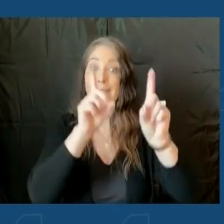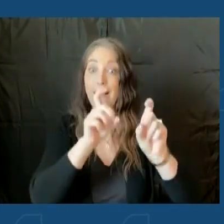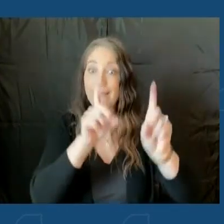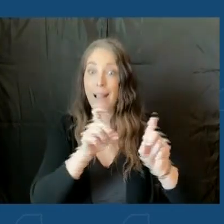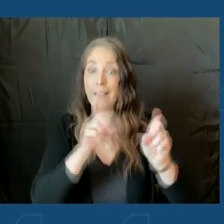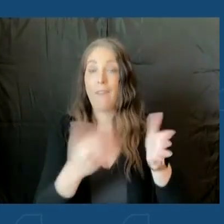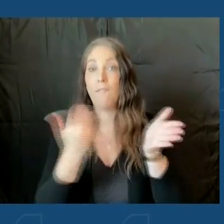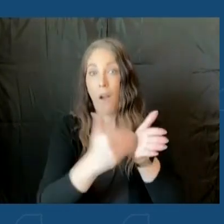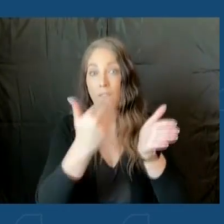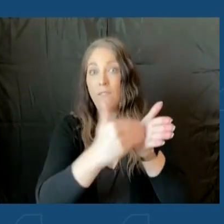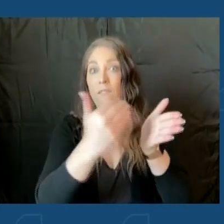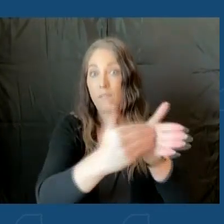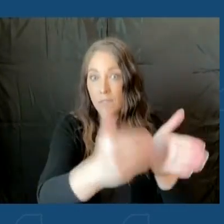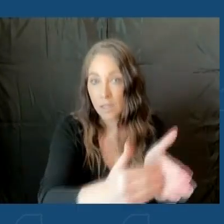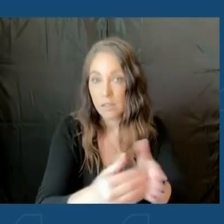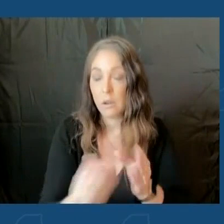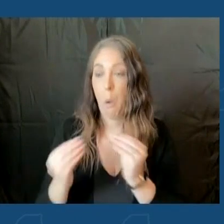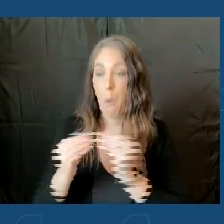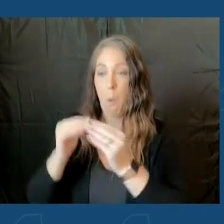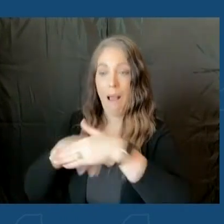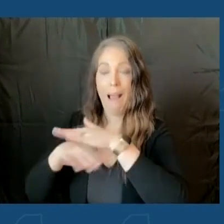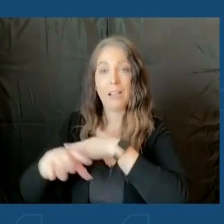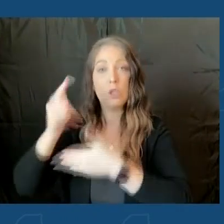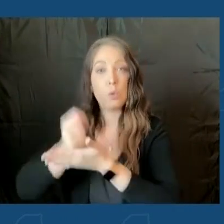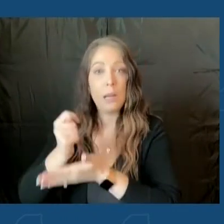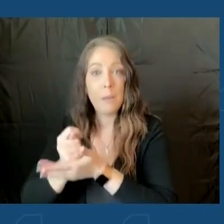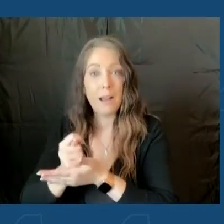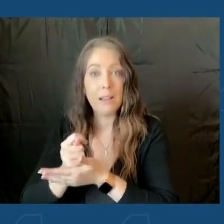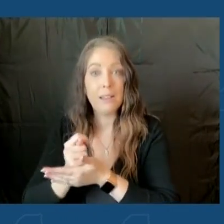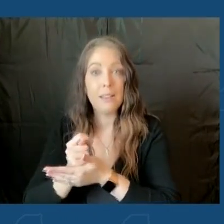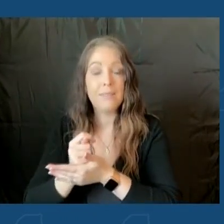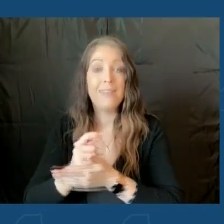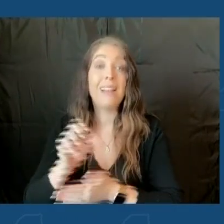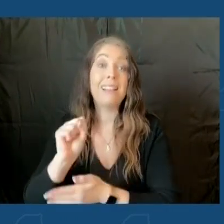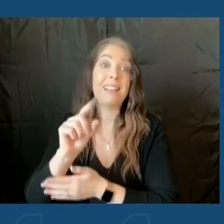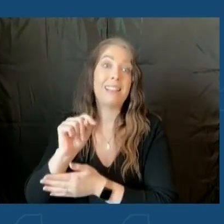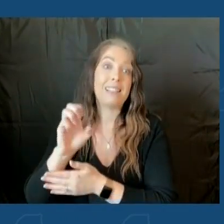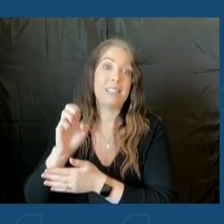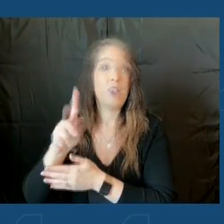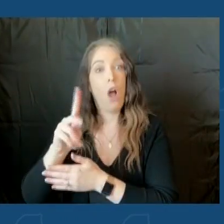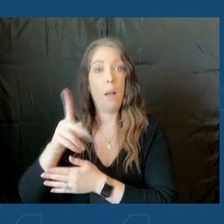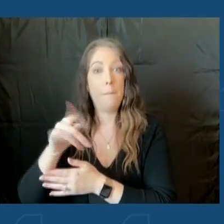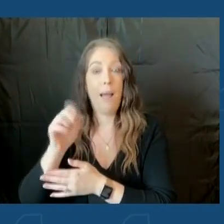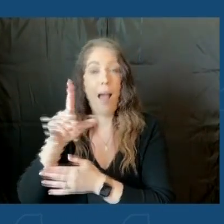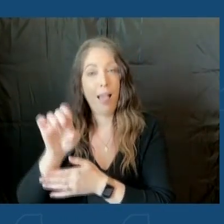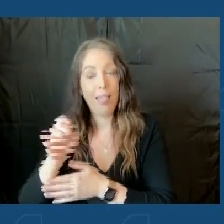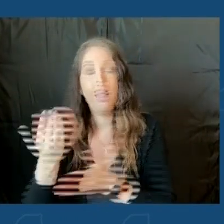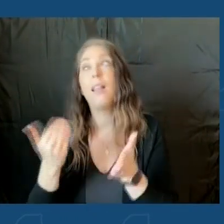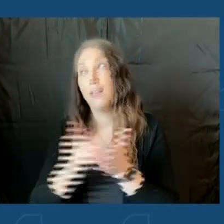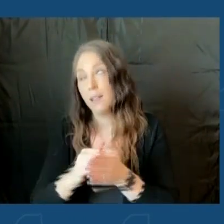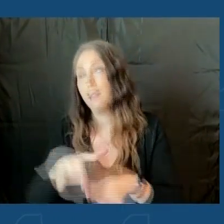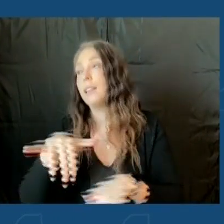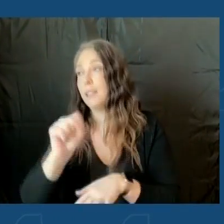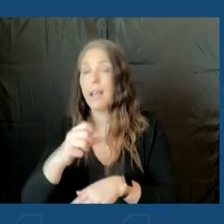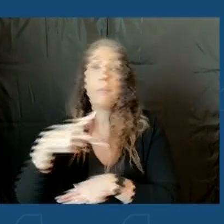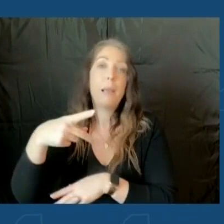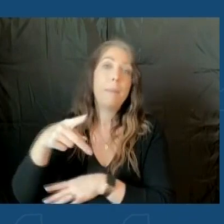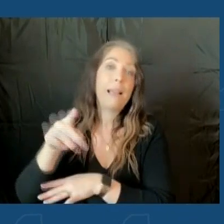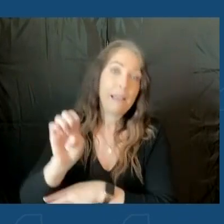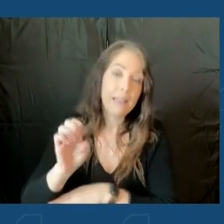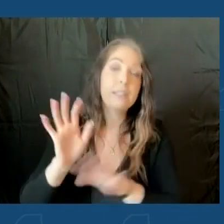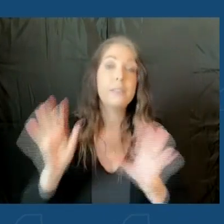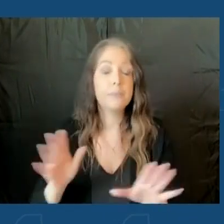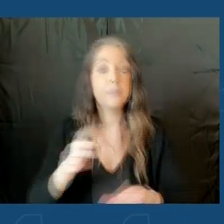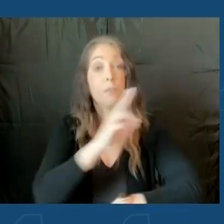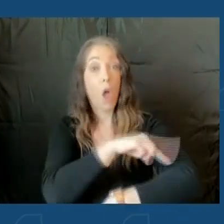access to treatment and therapeutics. Also stockpiling. Stockpiling. Yes, once again, having to stockpile PPE, strengthening our hospital